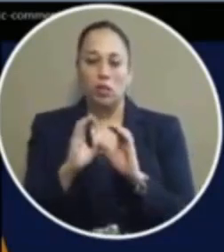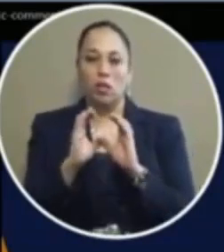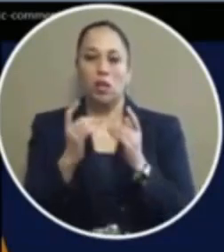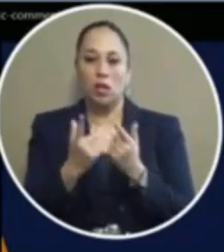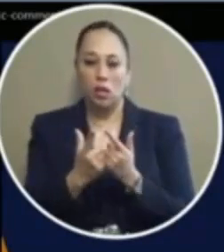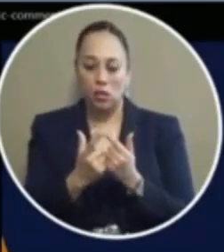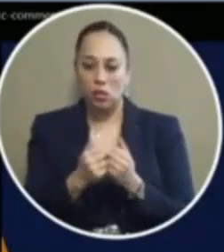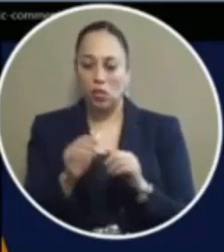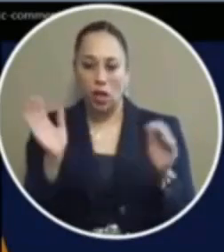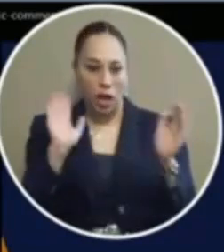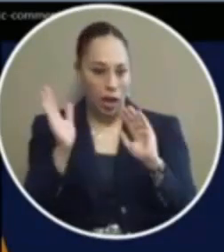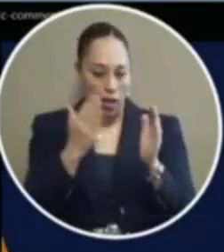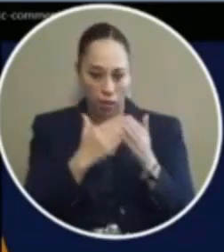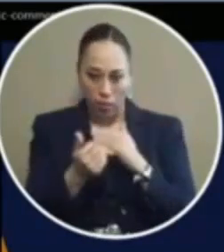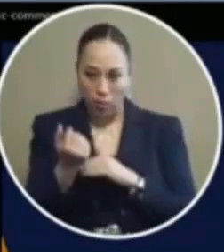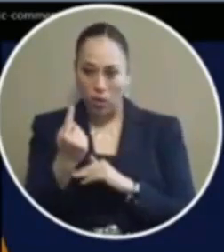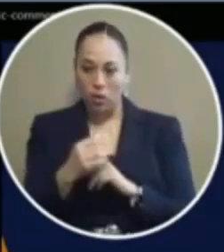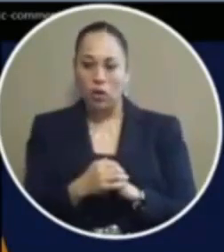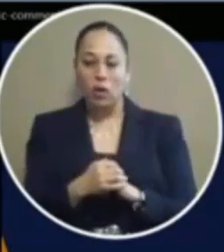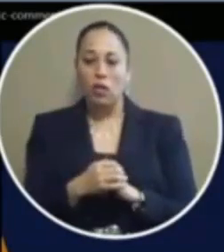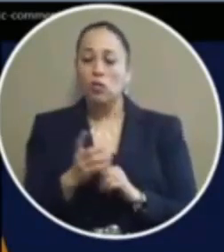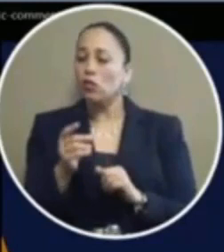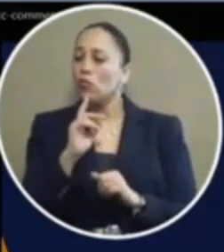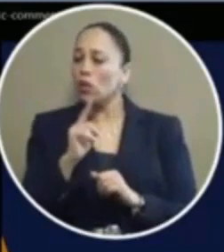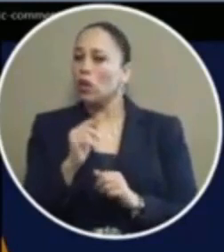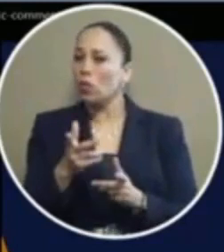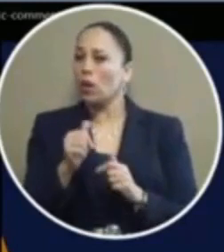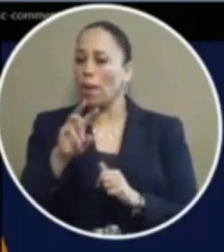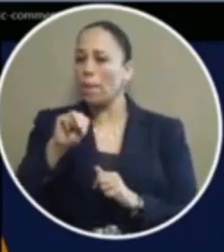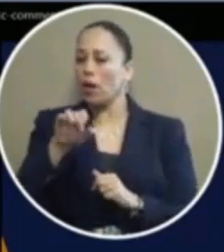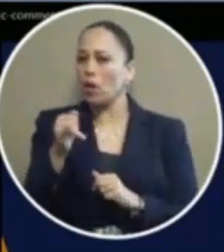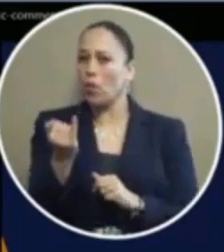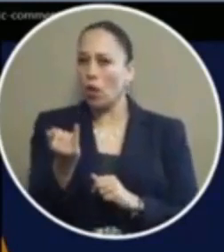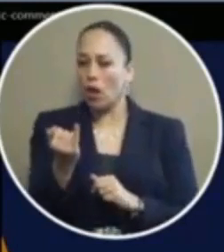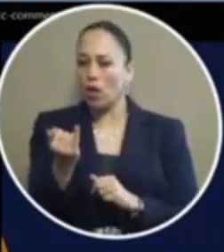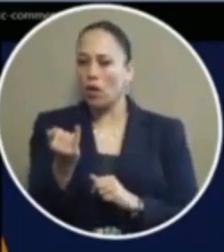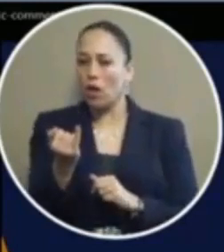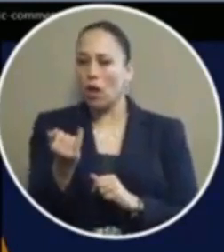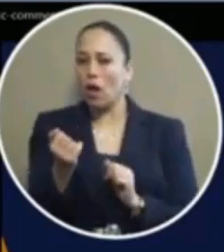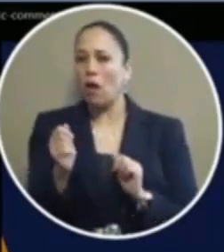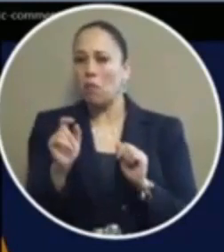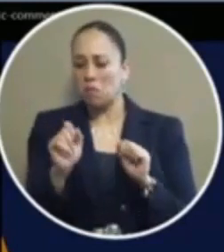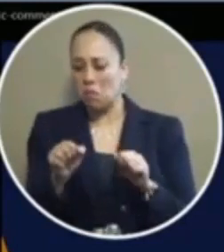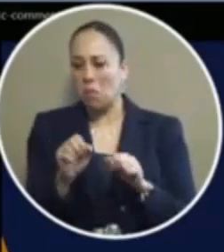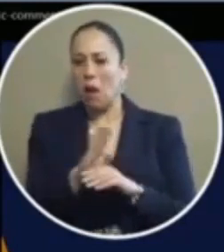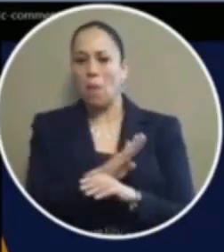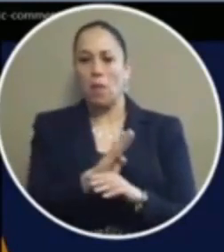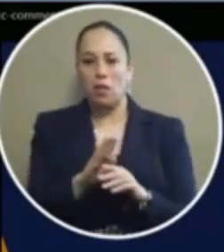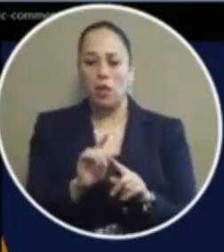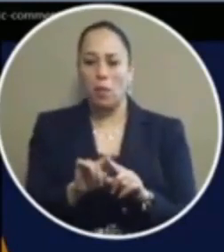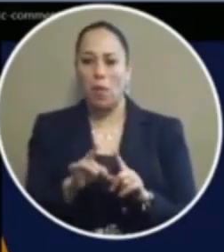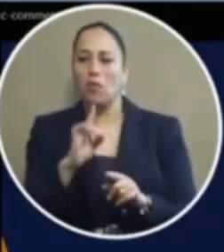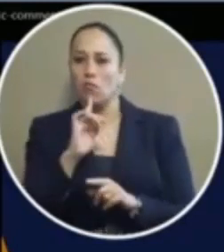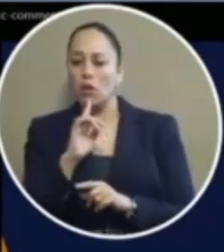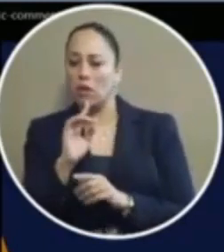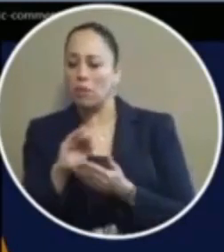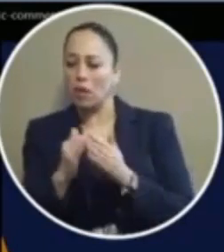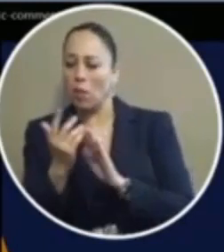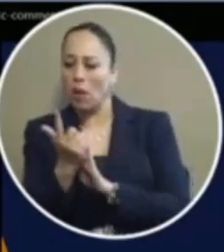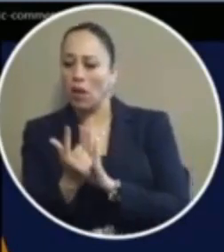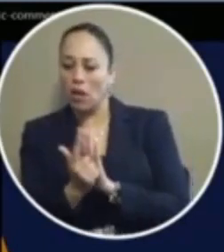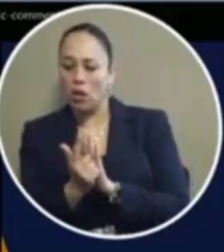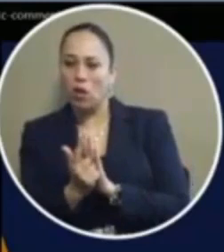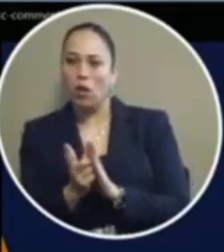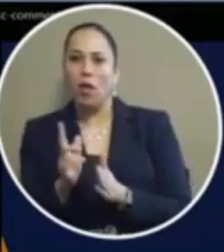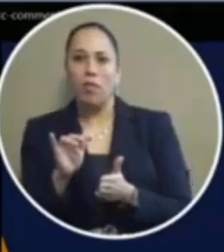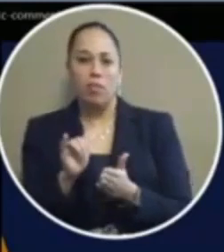everybody um so real quick marijuana being an essential business but federally illegal is really